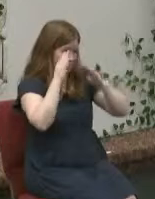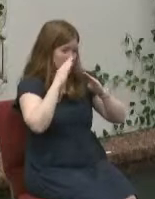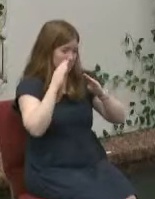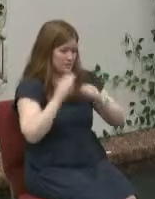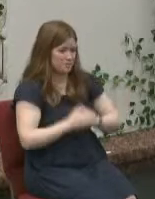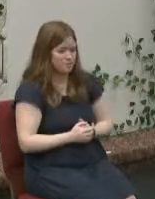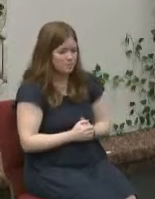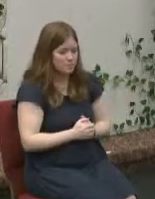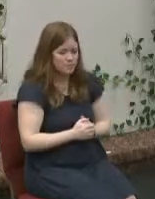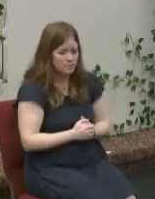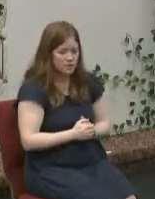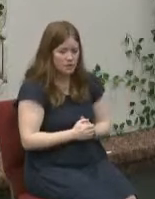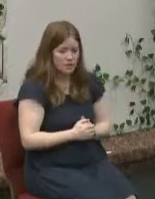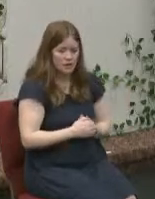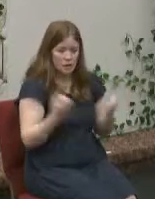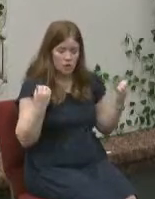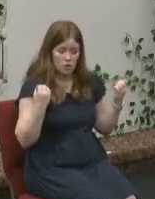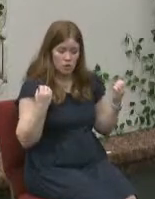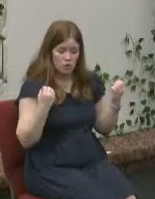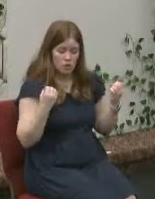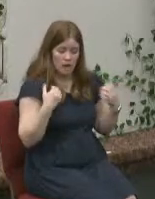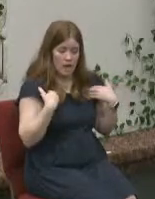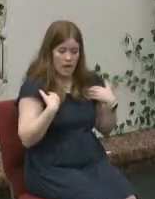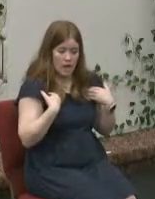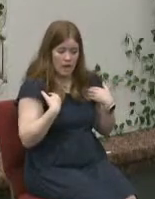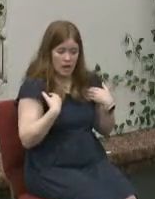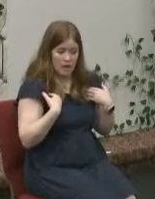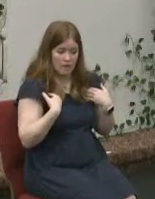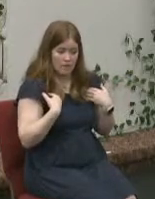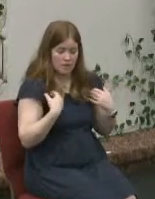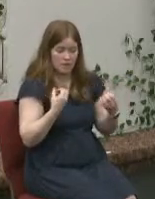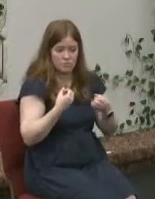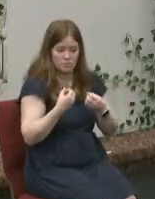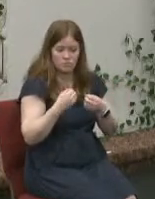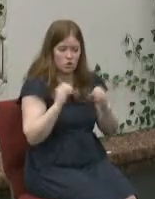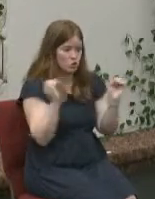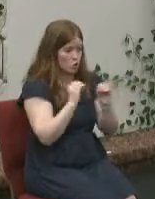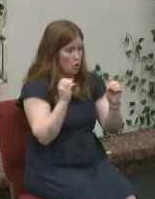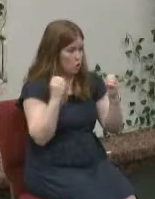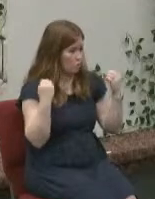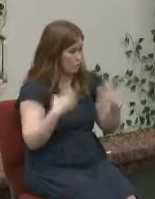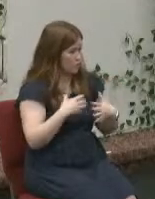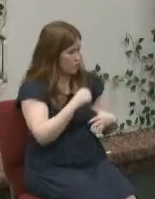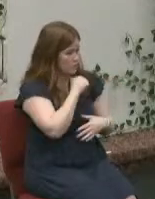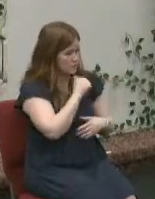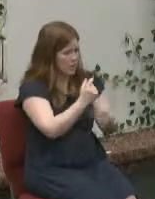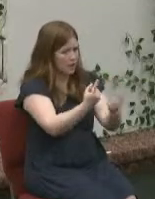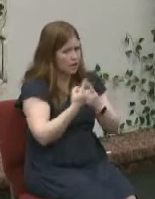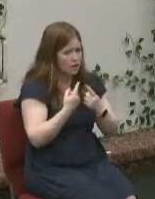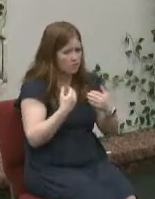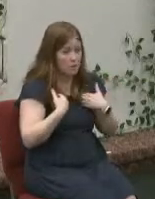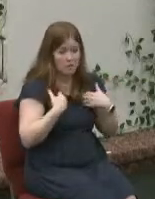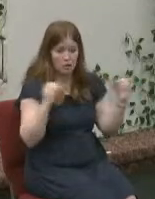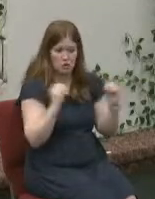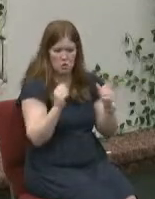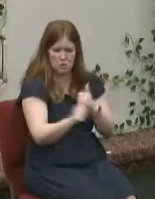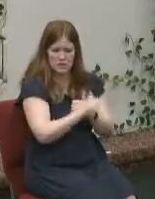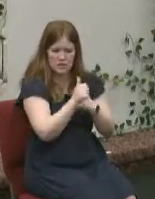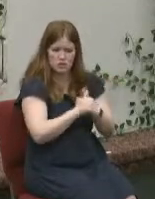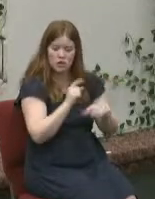think they come in our life fearlessness does not come from the absence of danger but the presence of deity